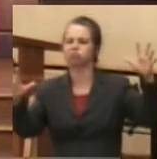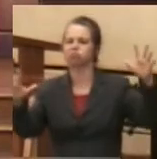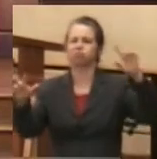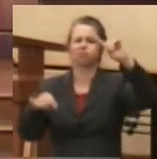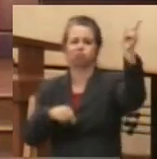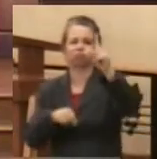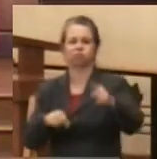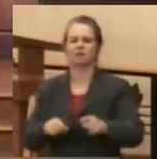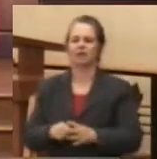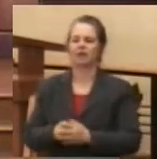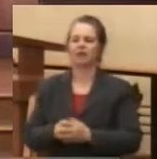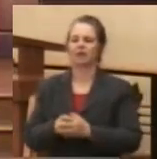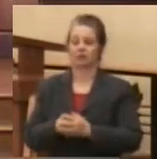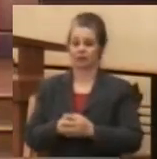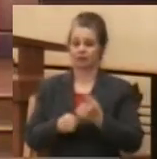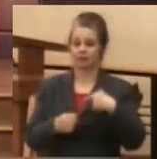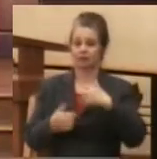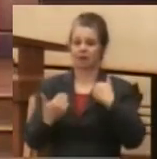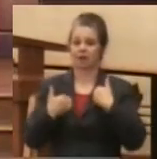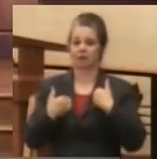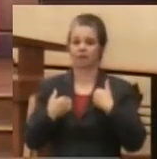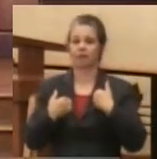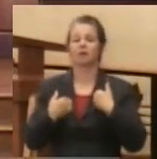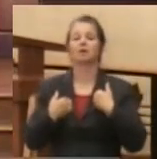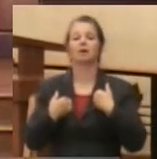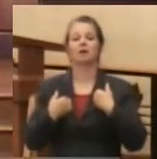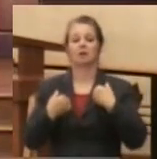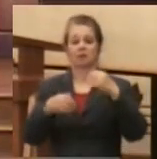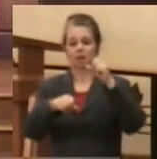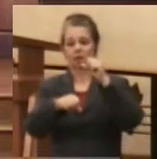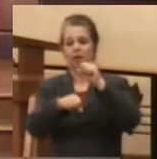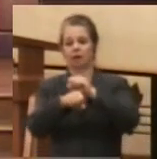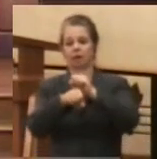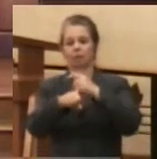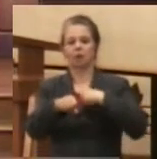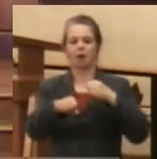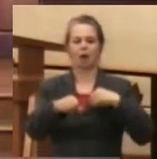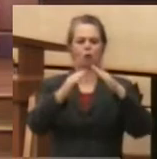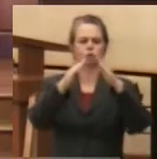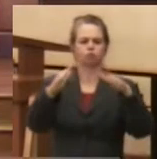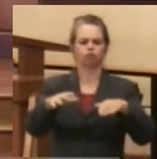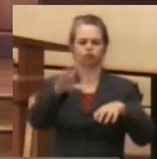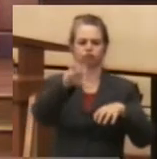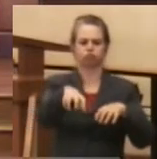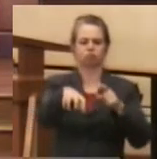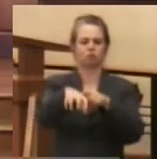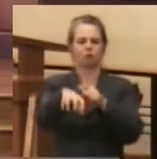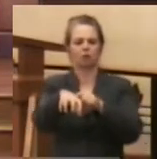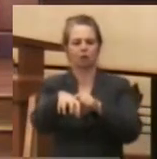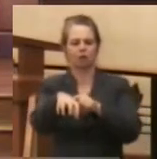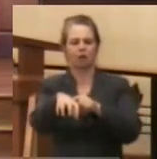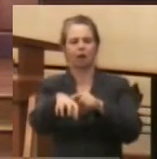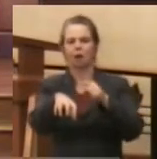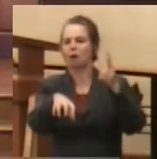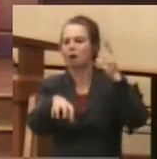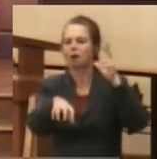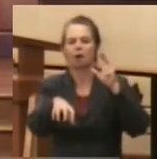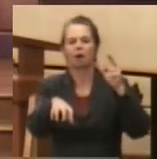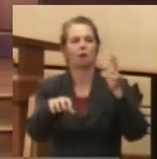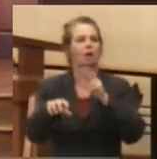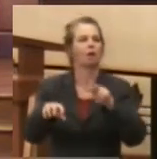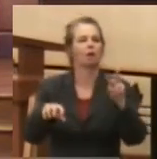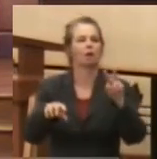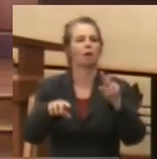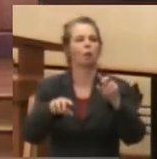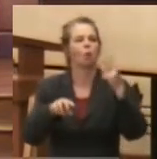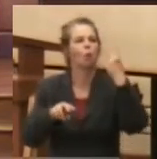the hill and see the weather come in from the west. So I ran outside to watch this very exciting sight. Our